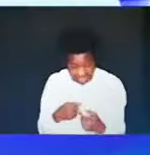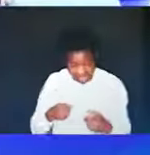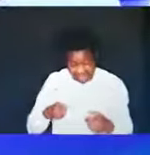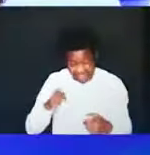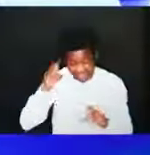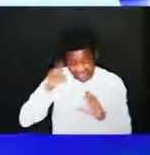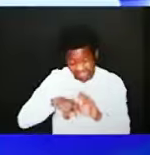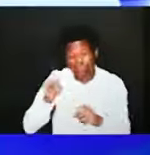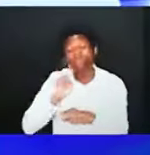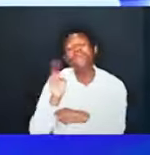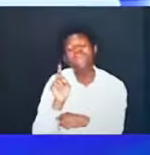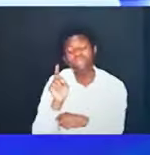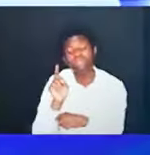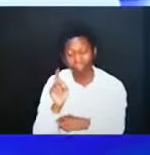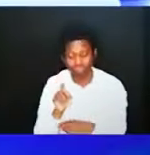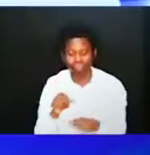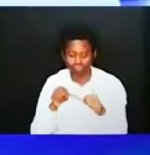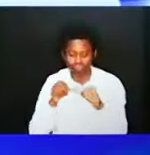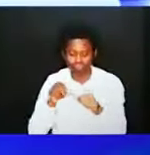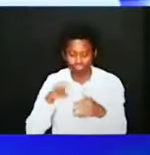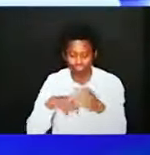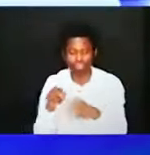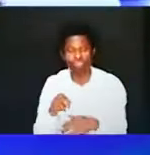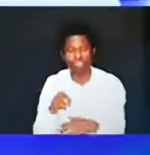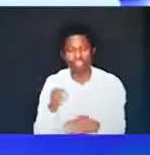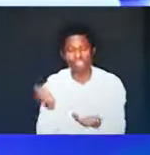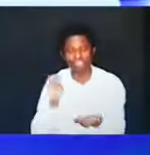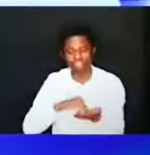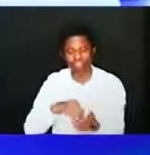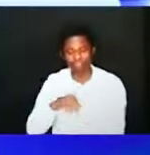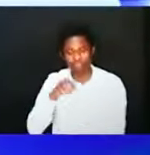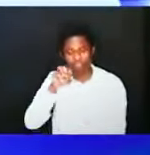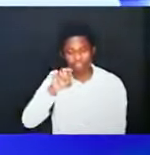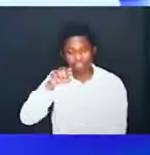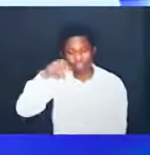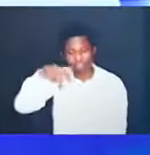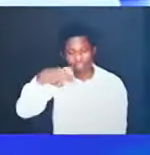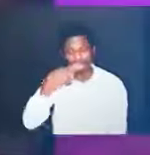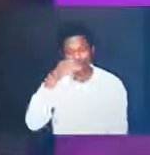Ephesians chapter 1 from verse 19 are we together